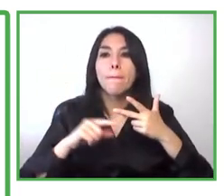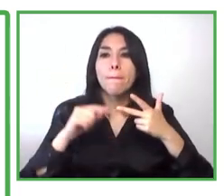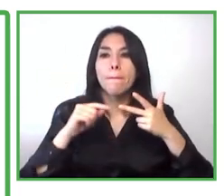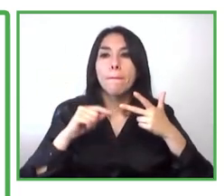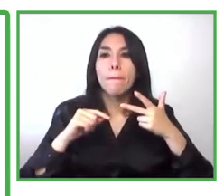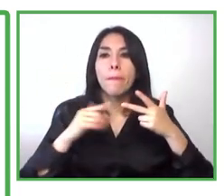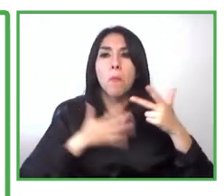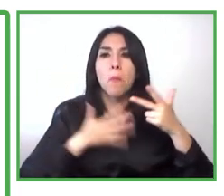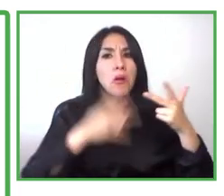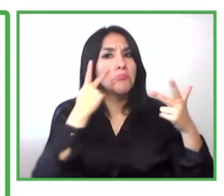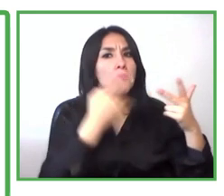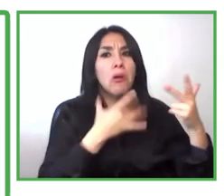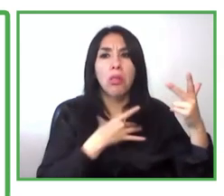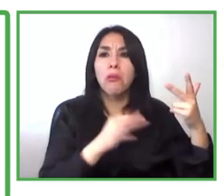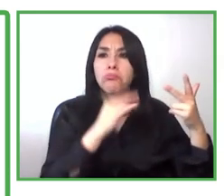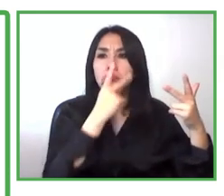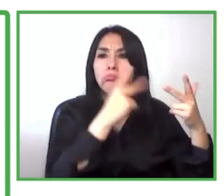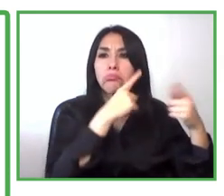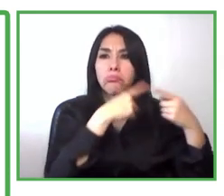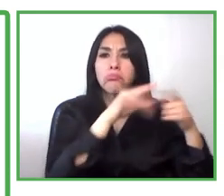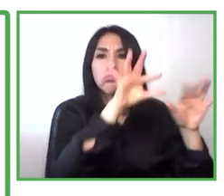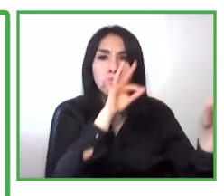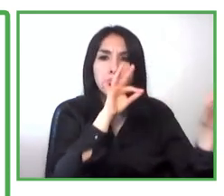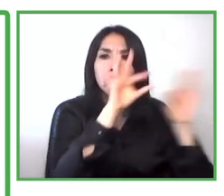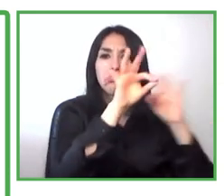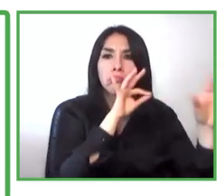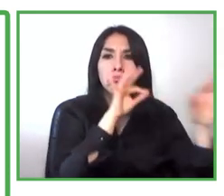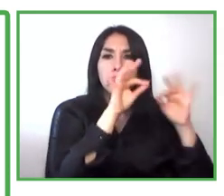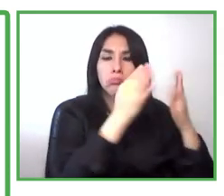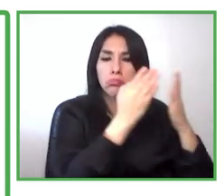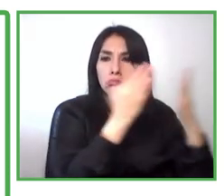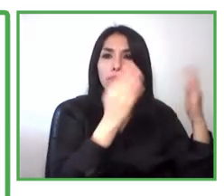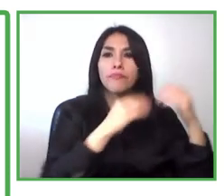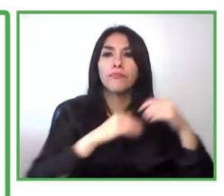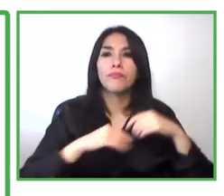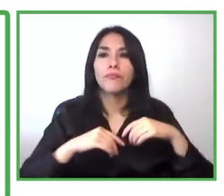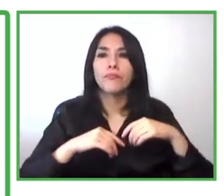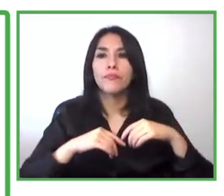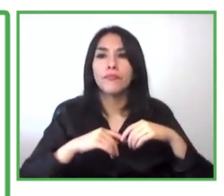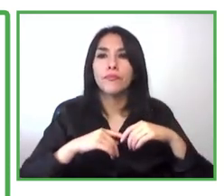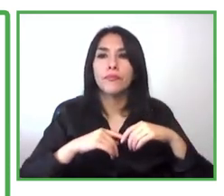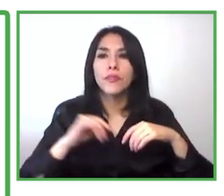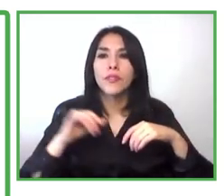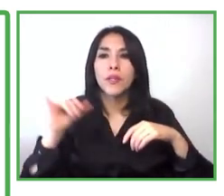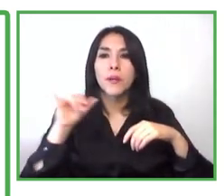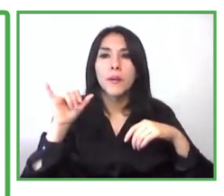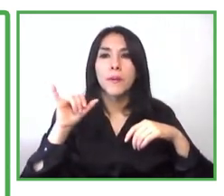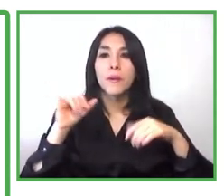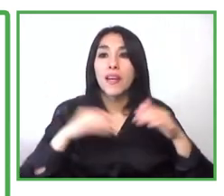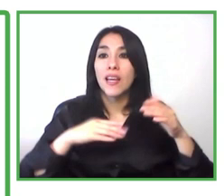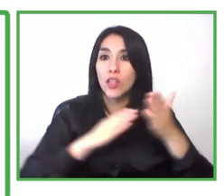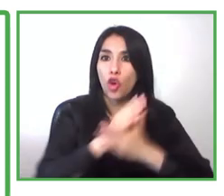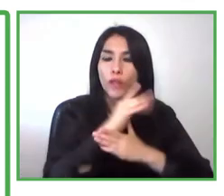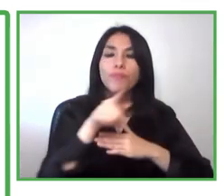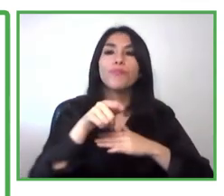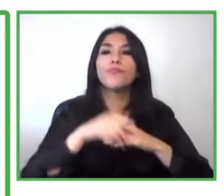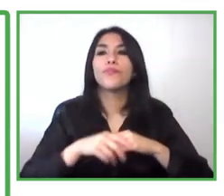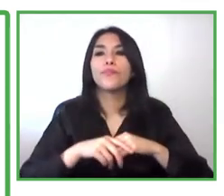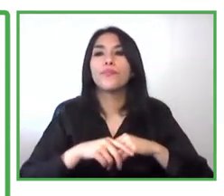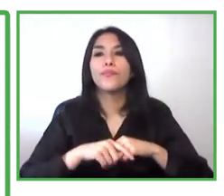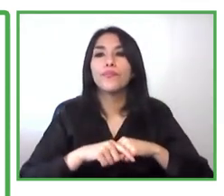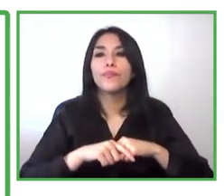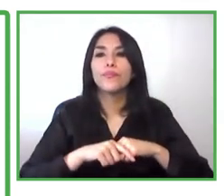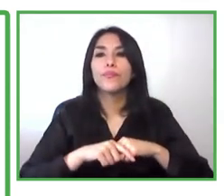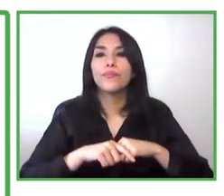one of the success factors is that we are allowed also the the the